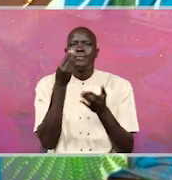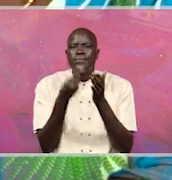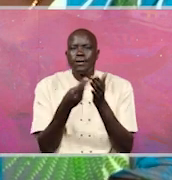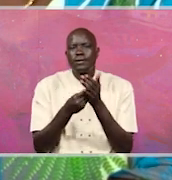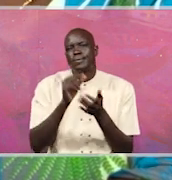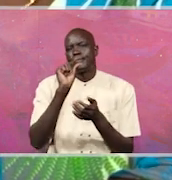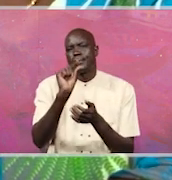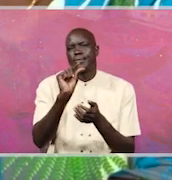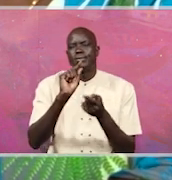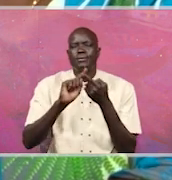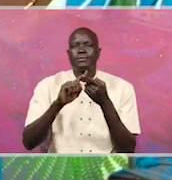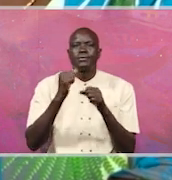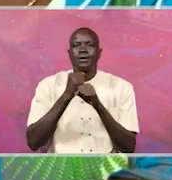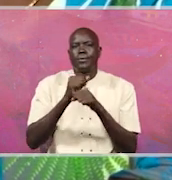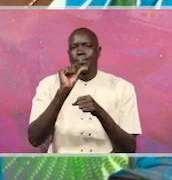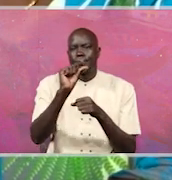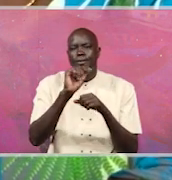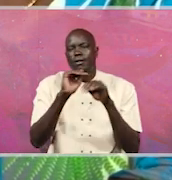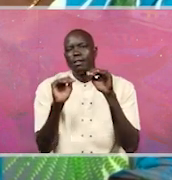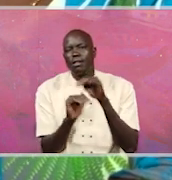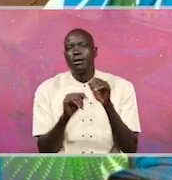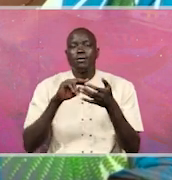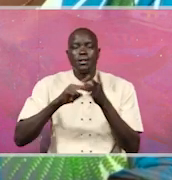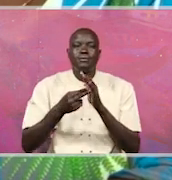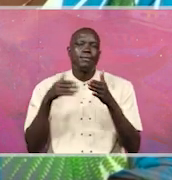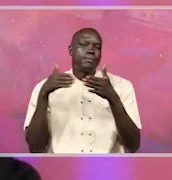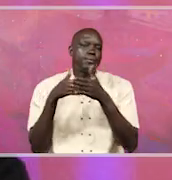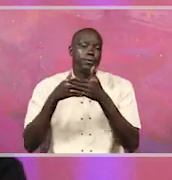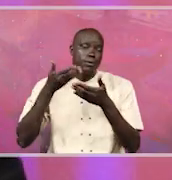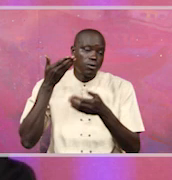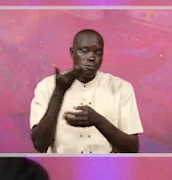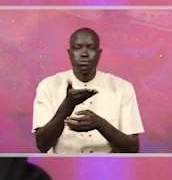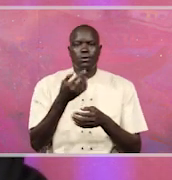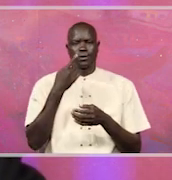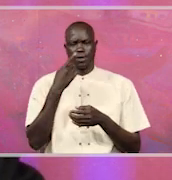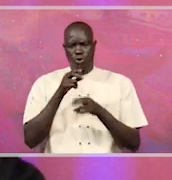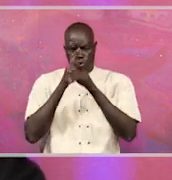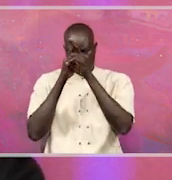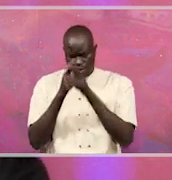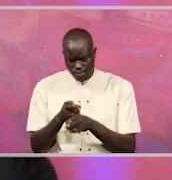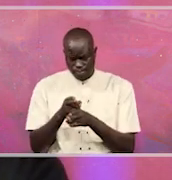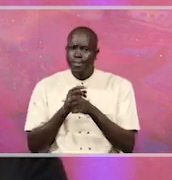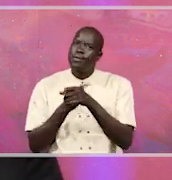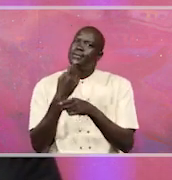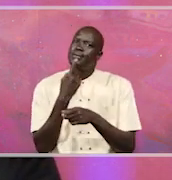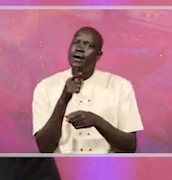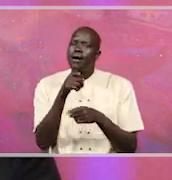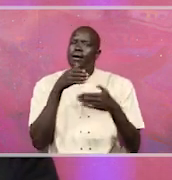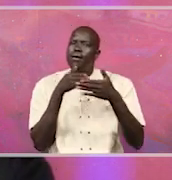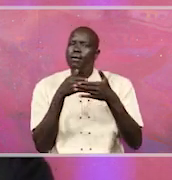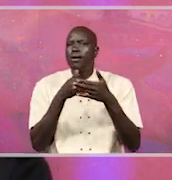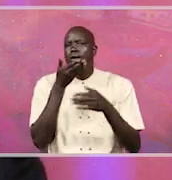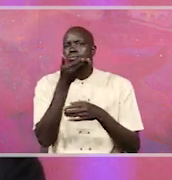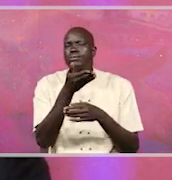and understaffed, there's a lot of interference. But you see, Honorable Sege, you're saying that there's a lot of interference.